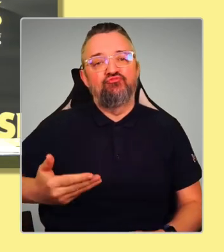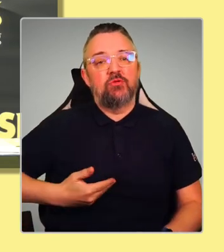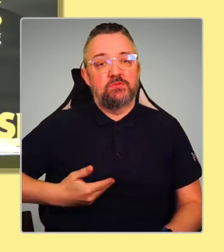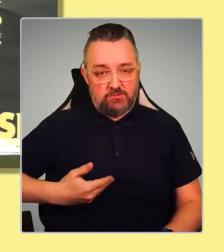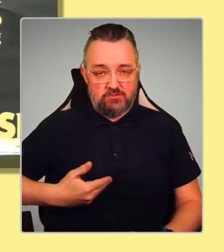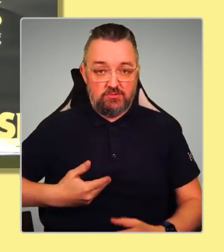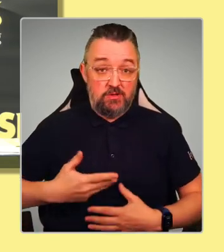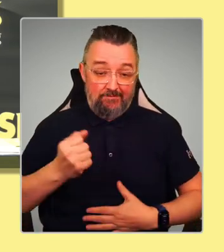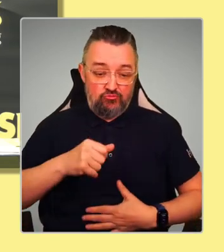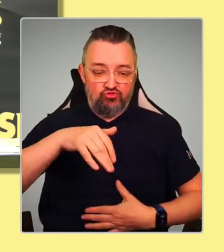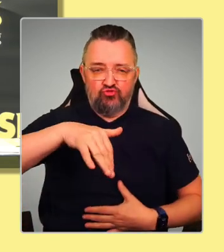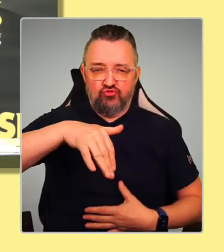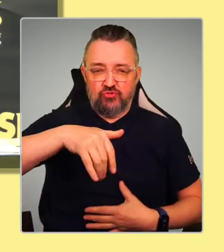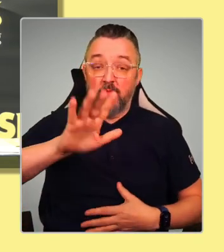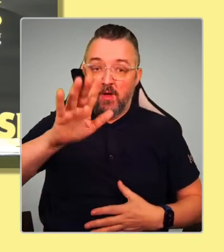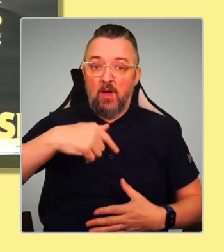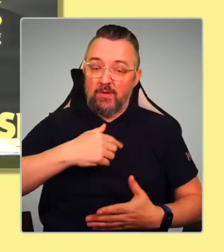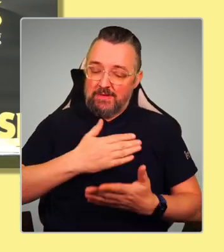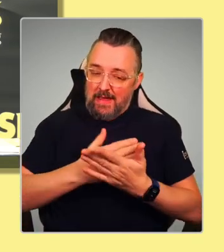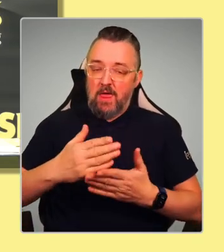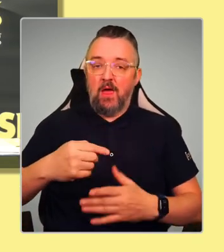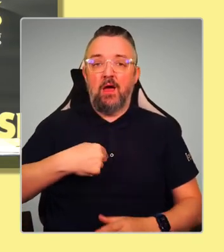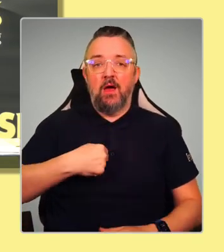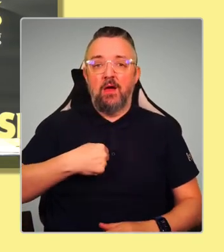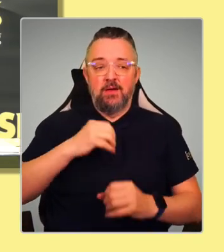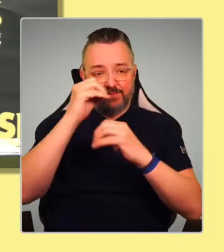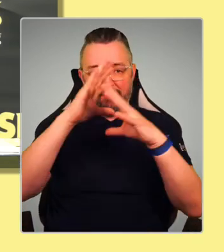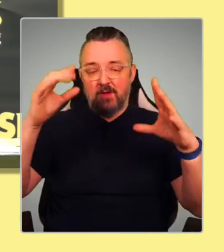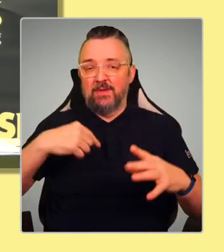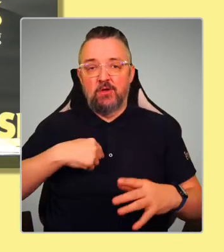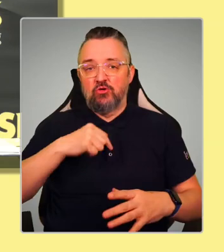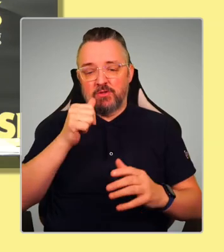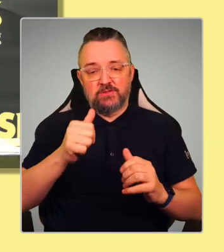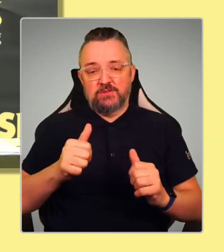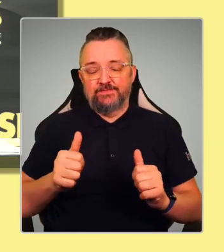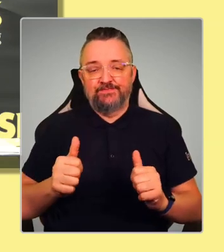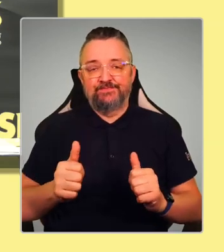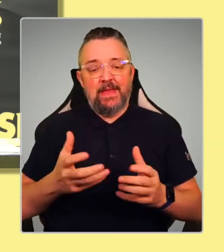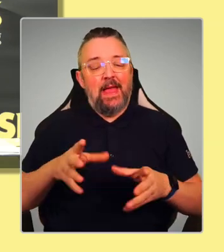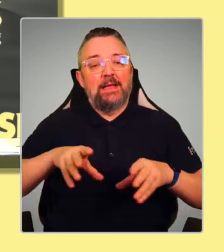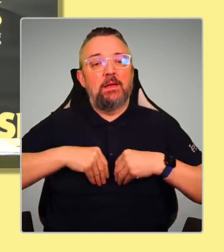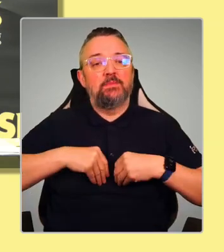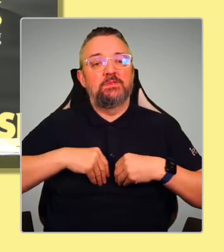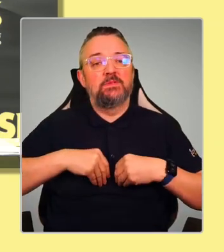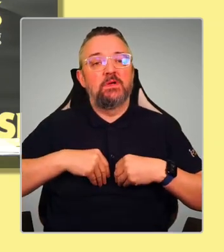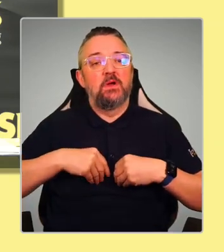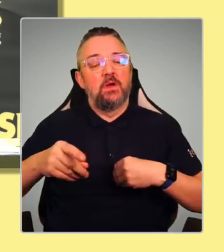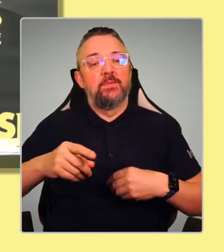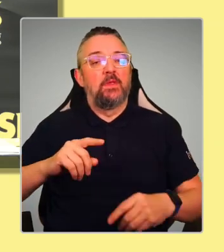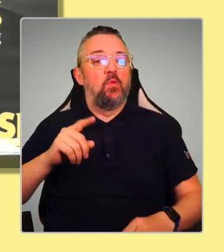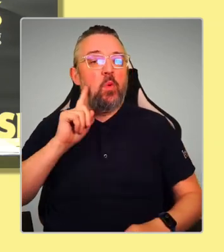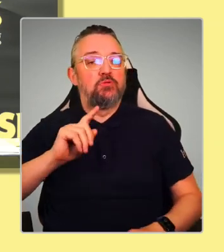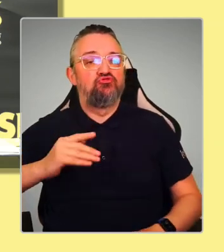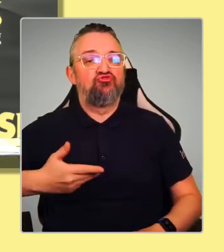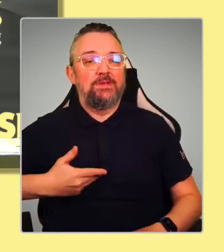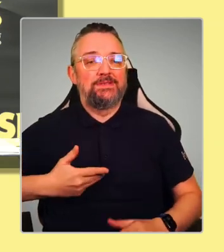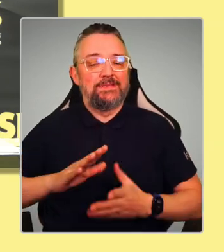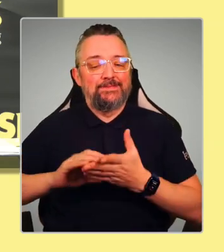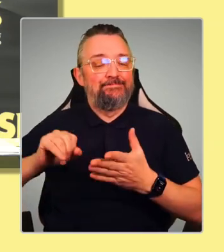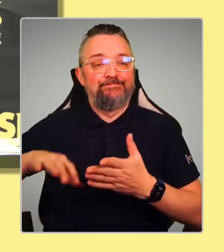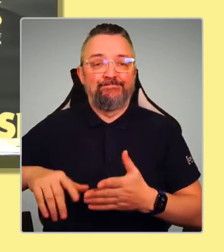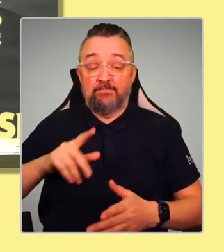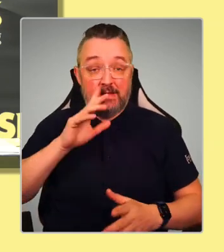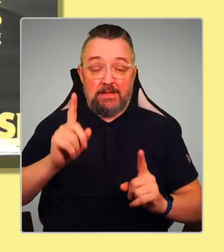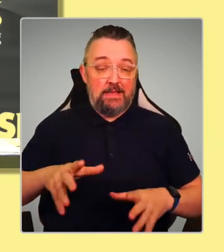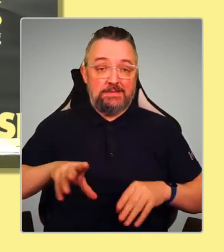with me, there'd be no compromise on the rights of women and girls. So I couldn't support that piece of legislation. And obviously, there was a fair bit